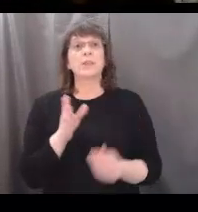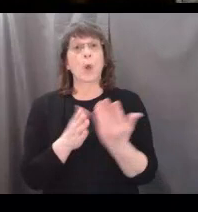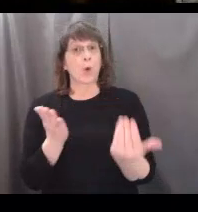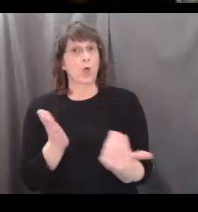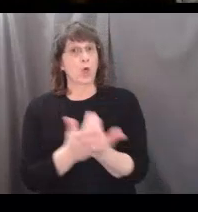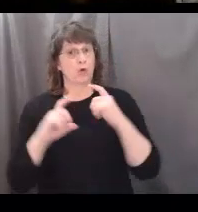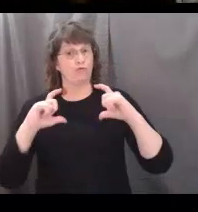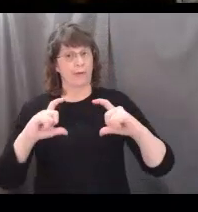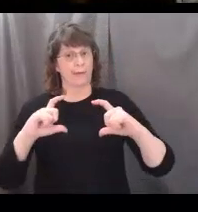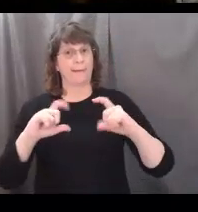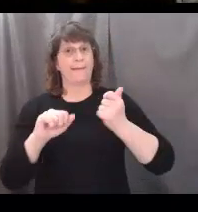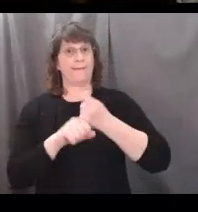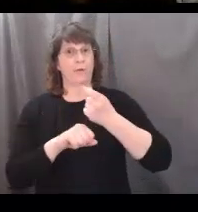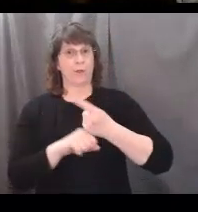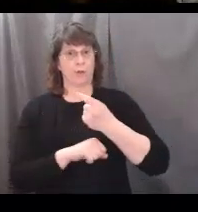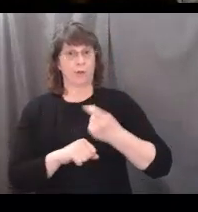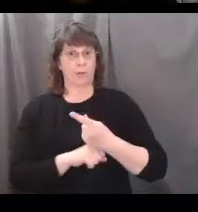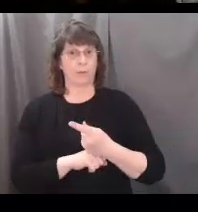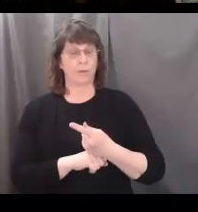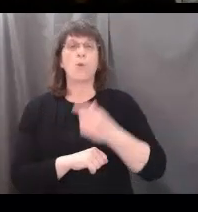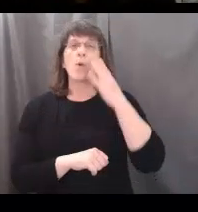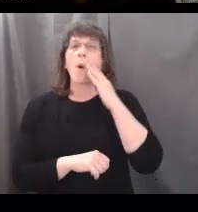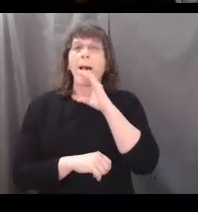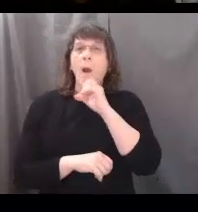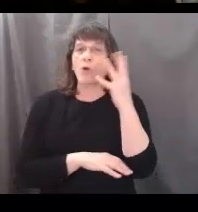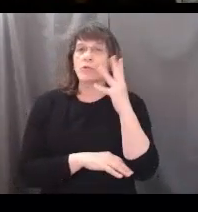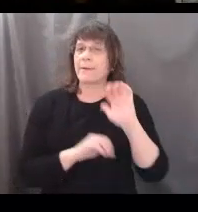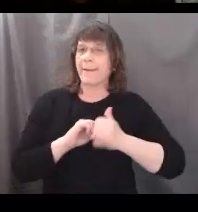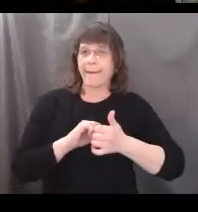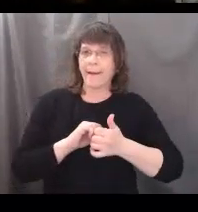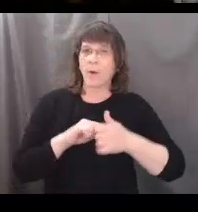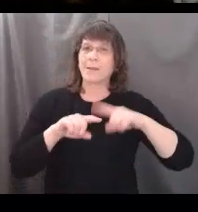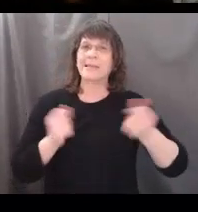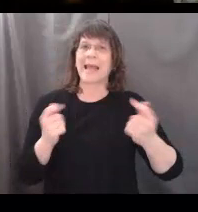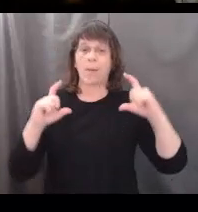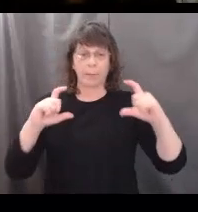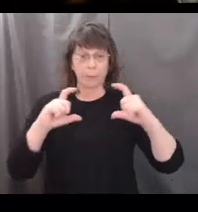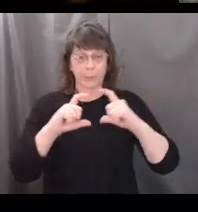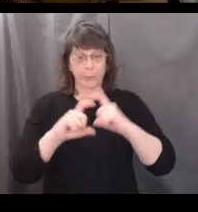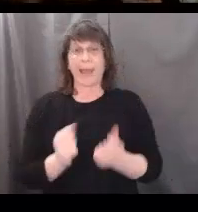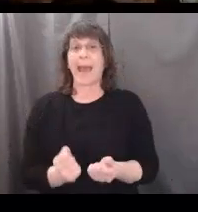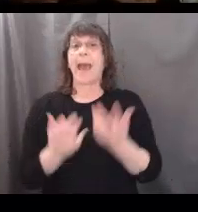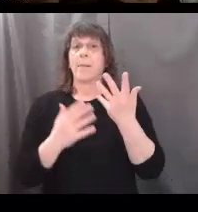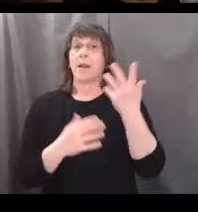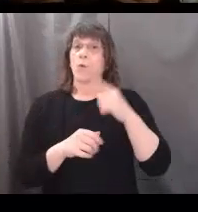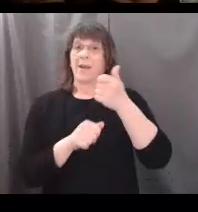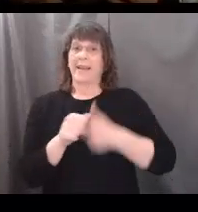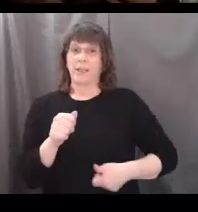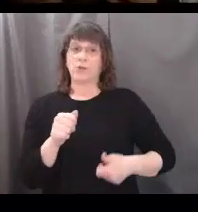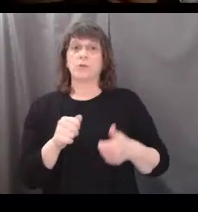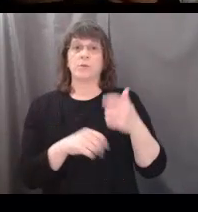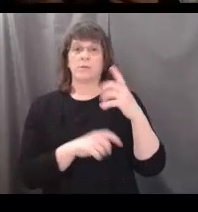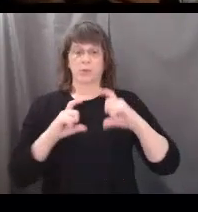new ring each year. We can tell how old a tree was based on how many rings there are in each cross section.